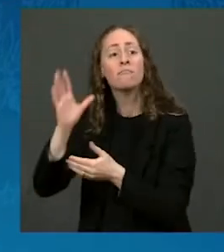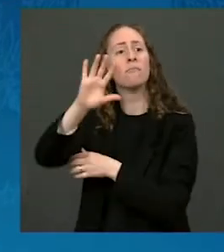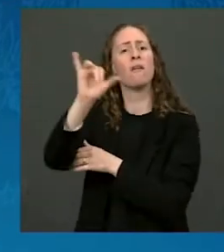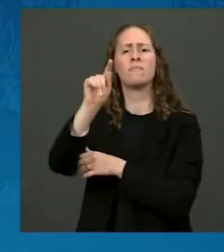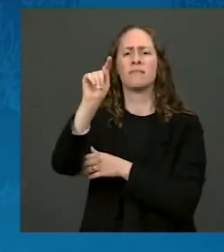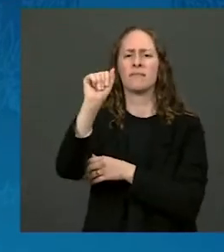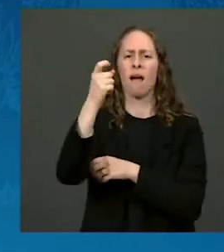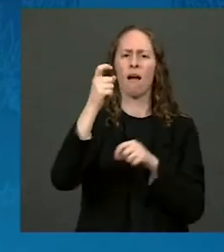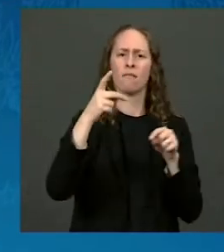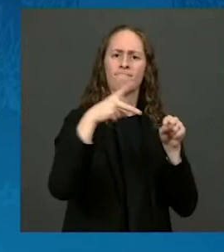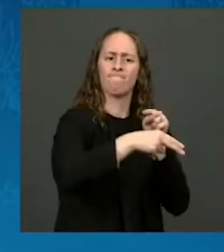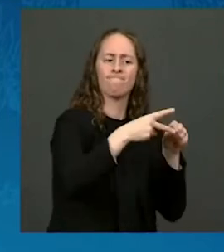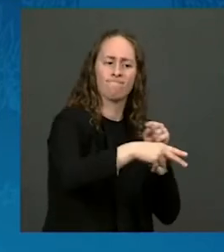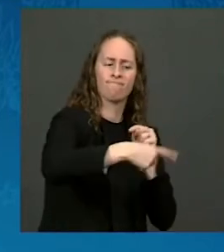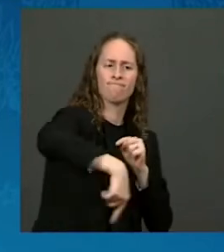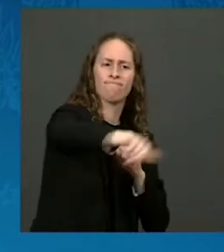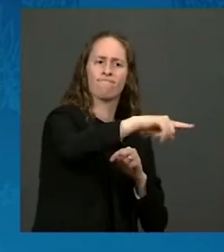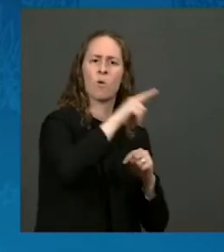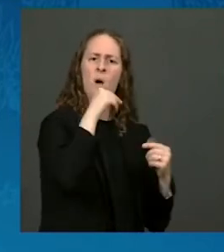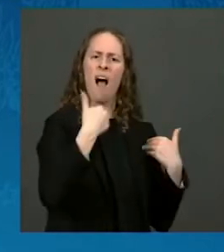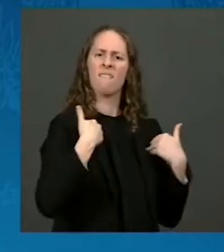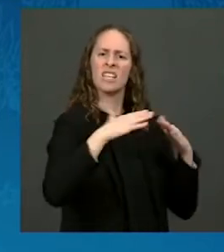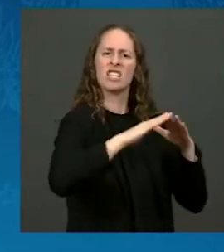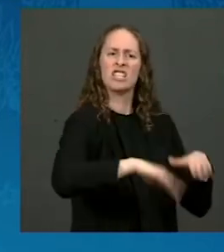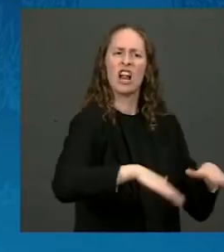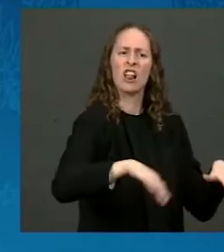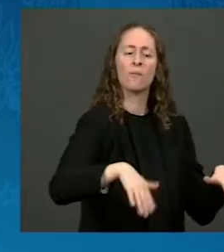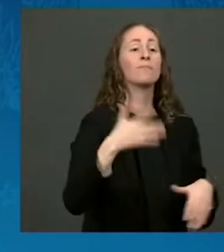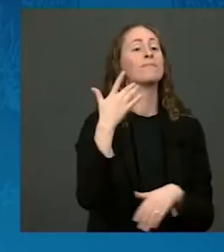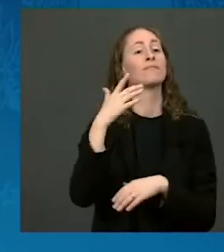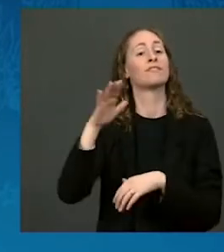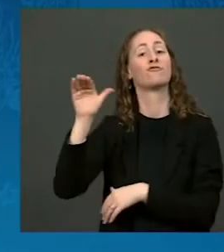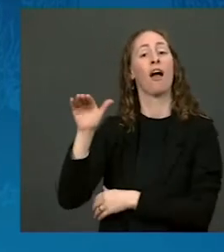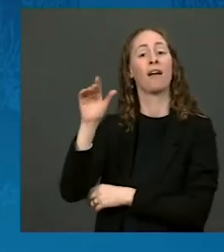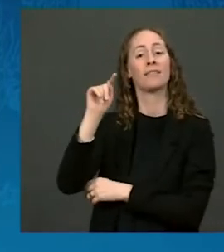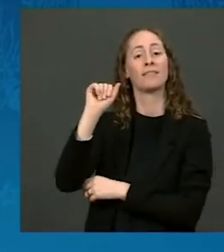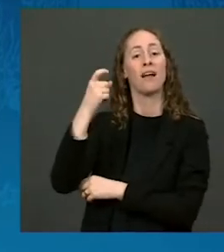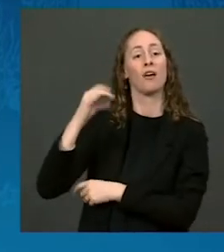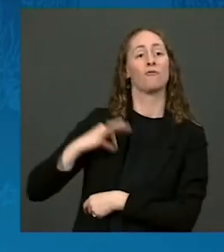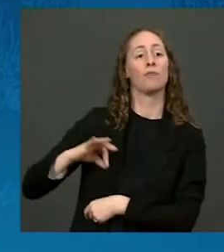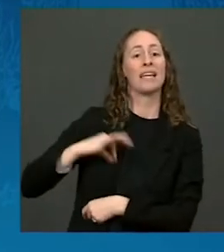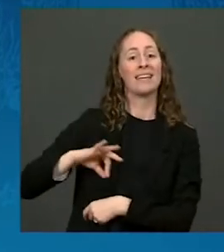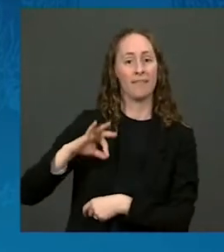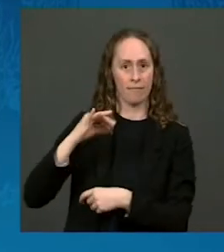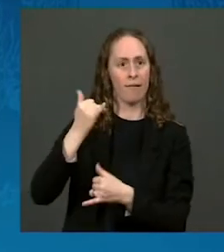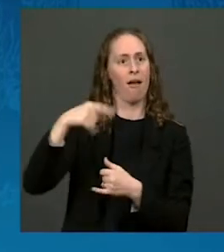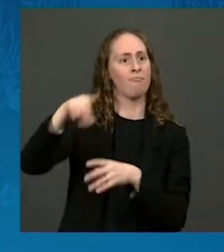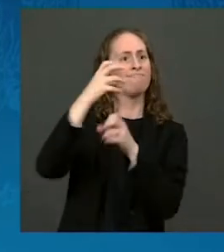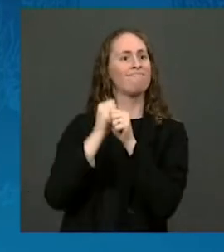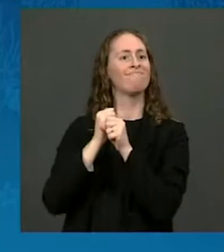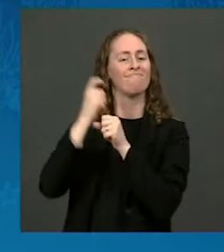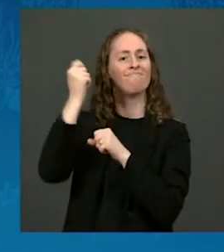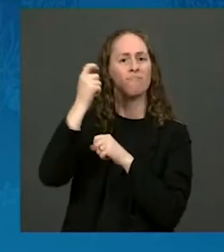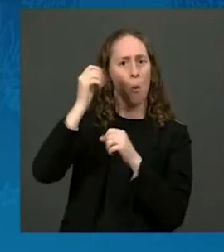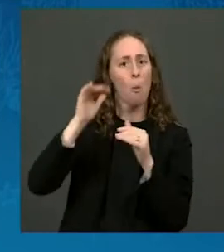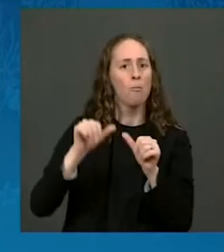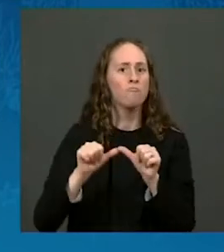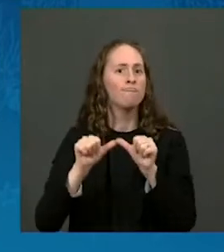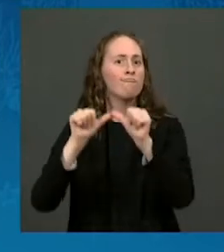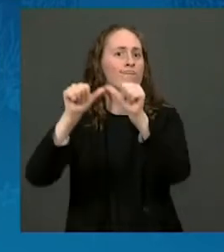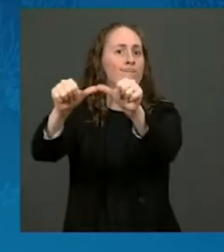with children by extending the child tax credit for years to come. Together, our American